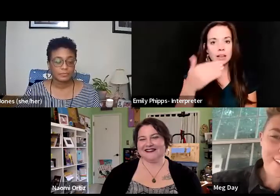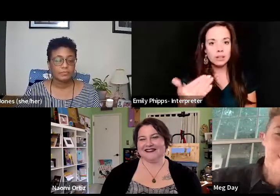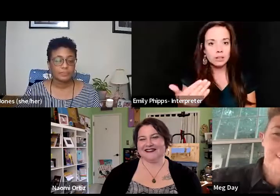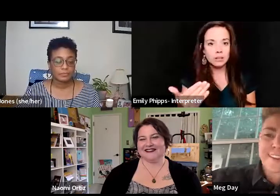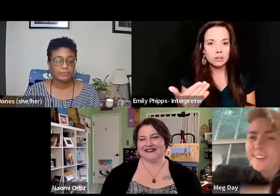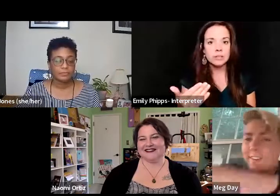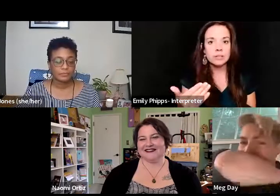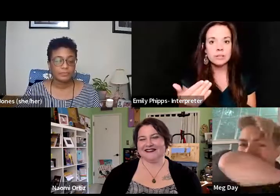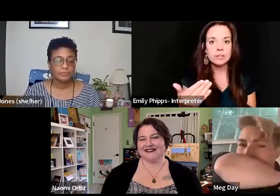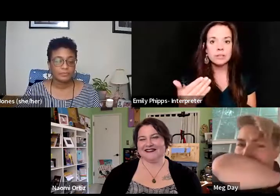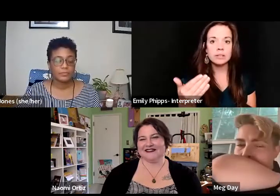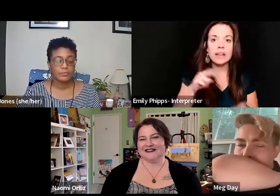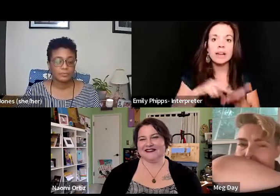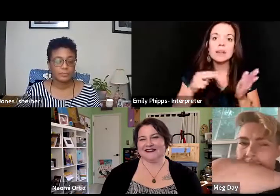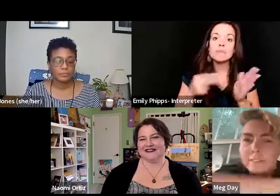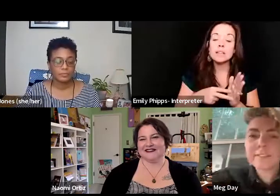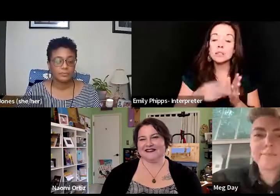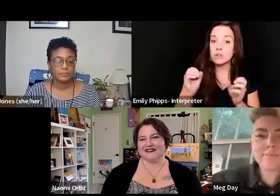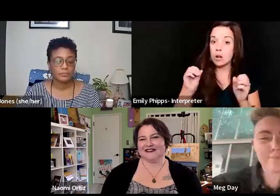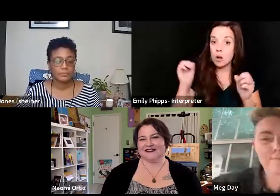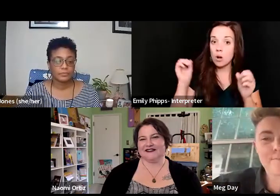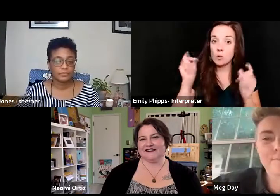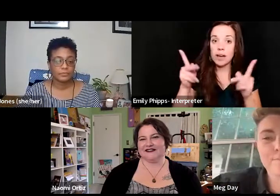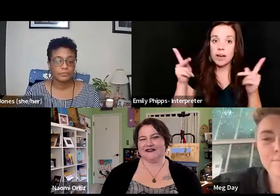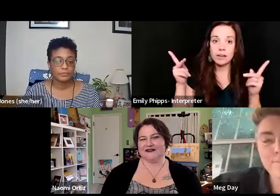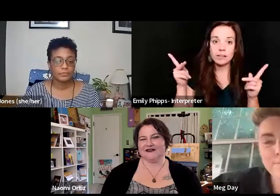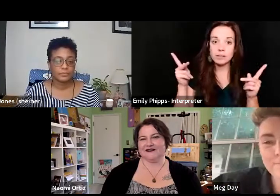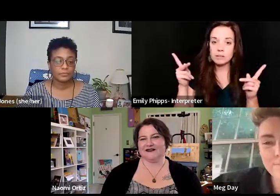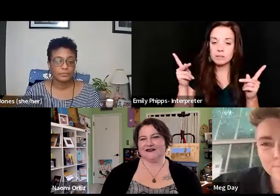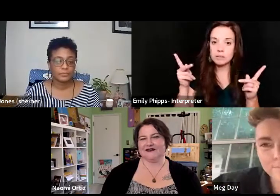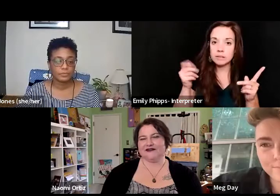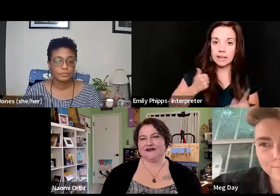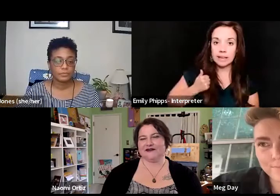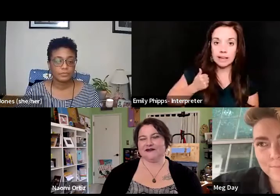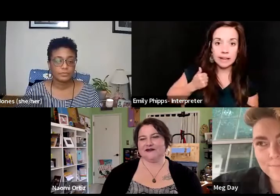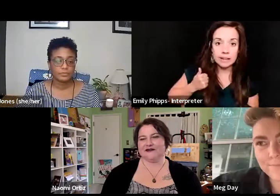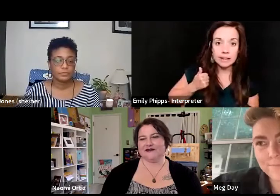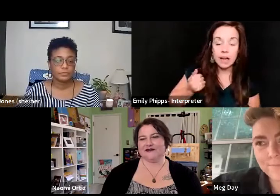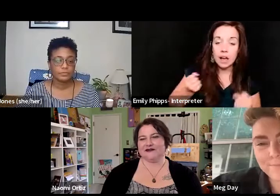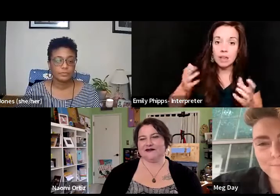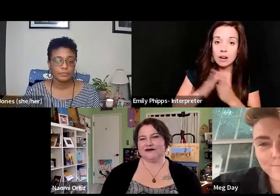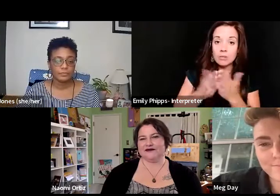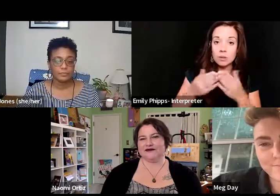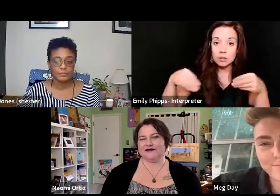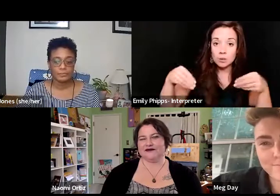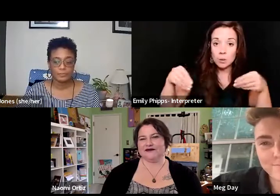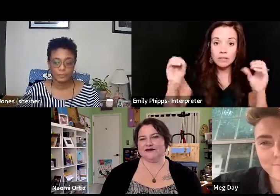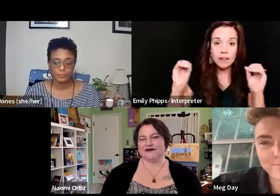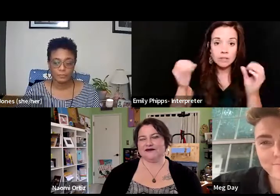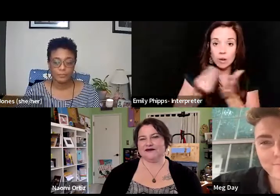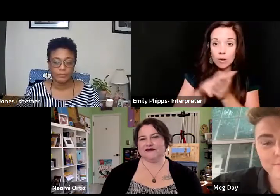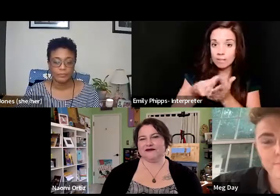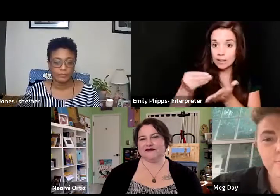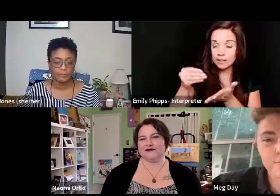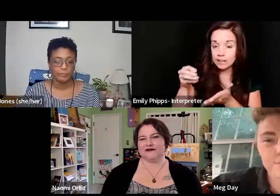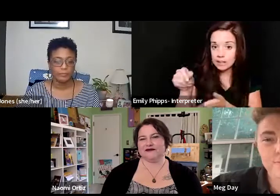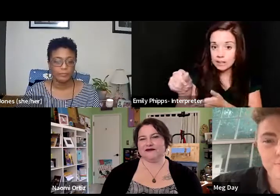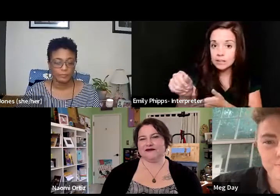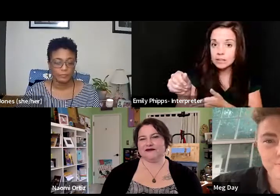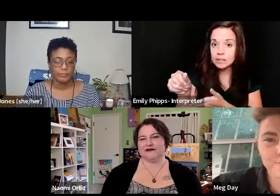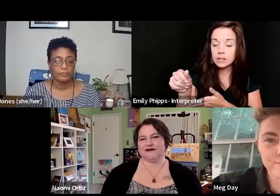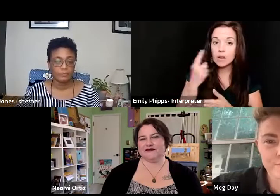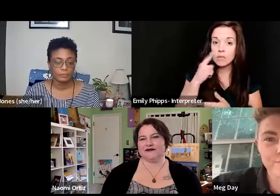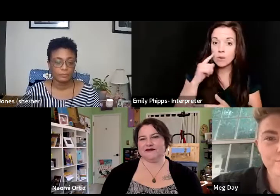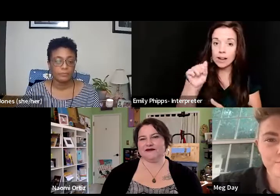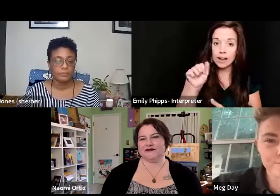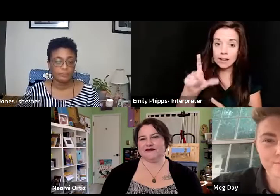know? And it means that they're like, okay, so, you know, in Canada, a lot of bookstores don't have funding the way some us bookstores do for ASL